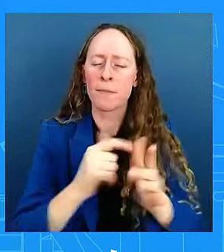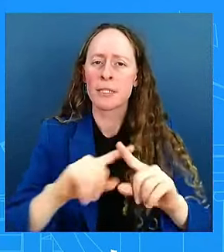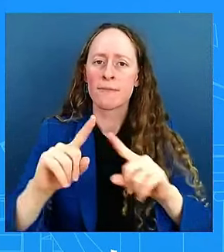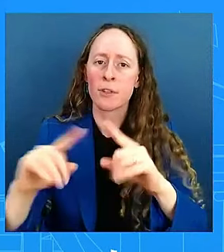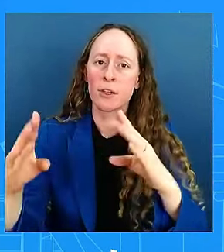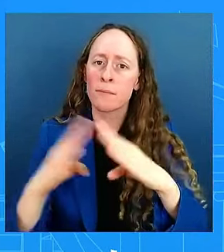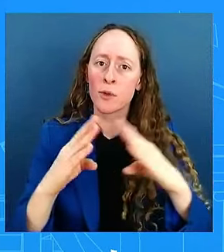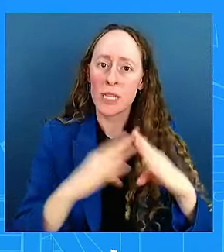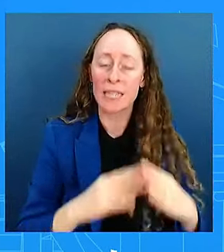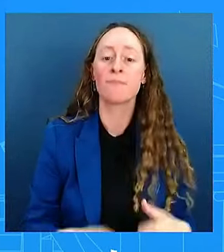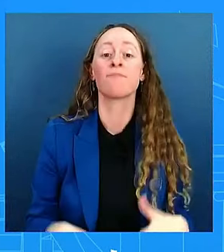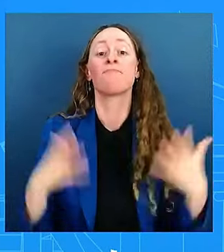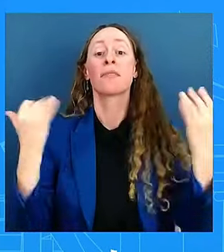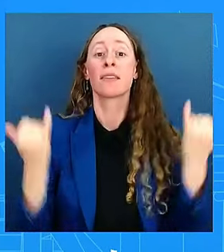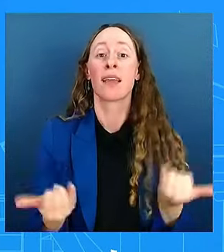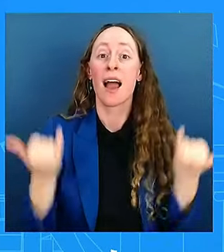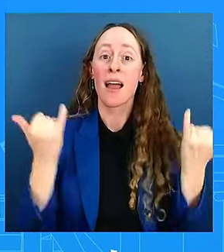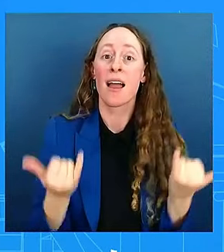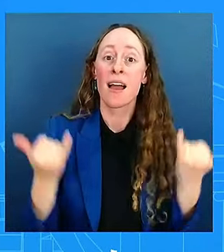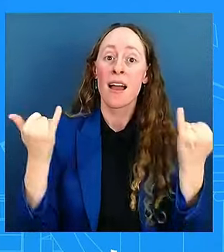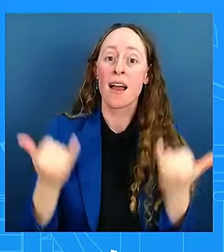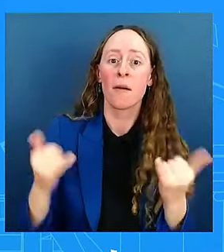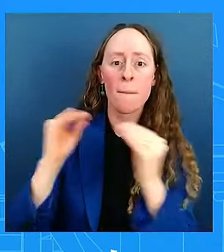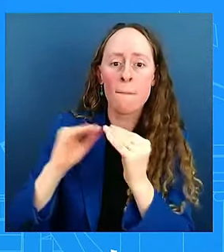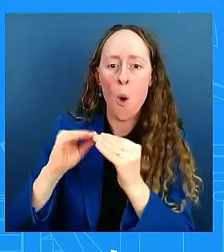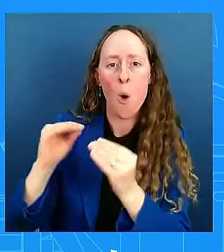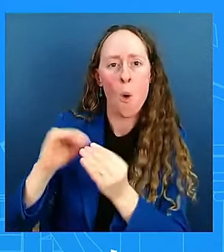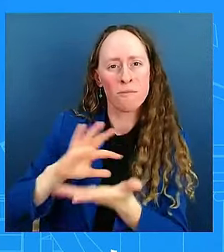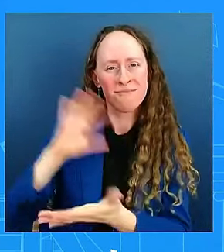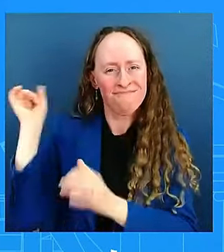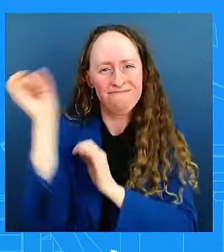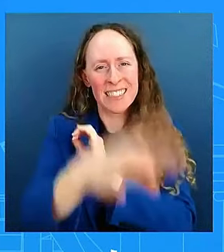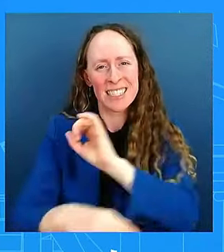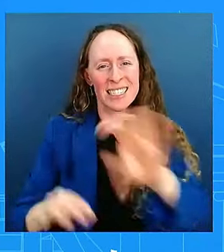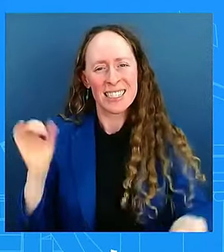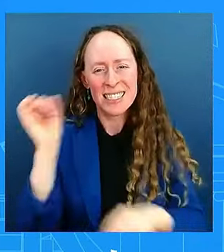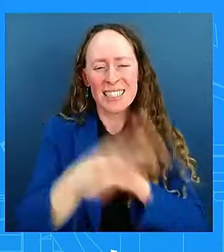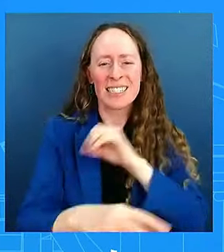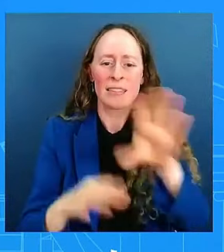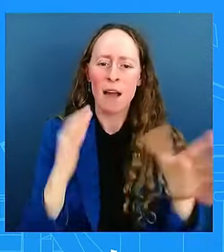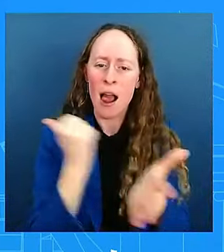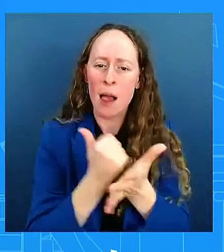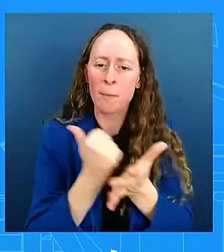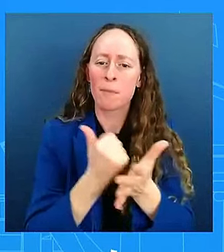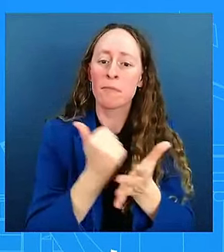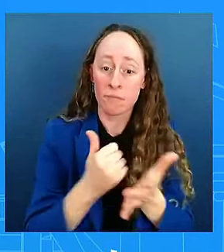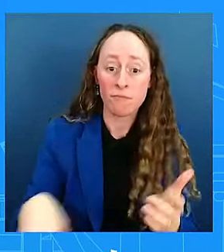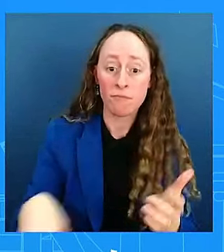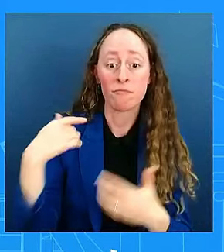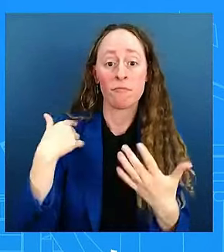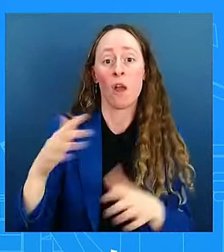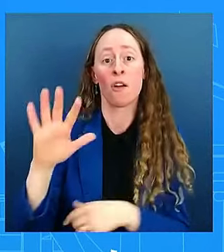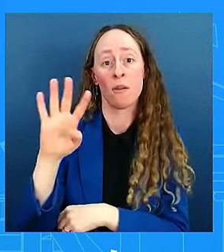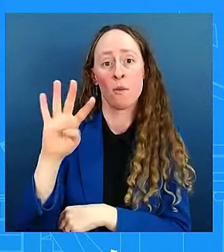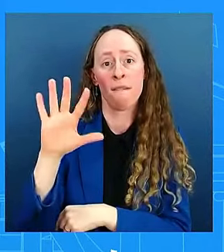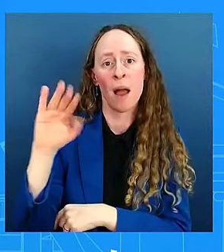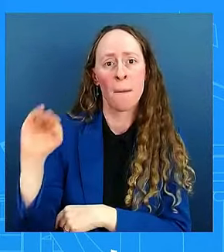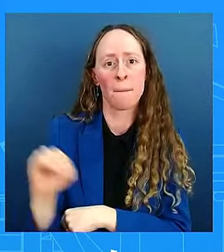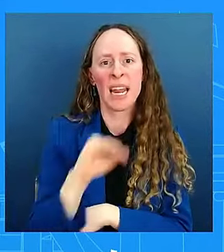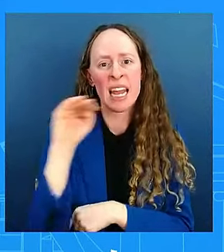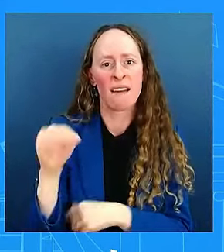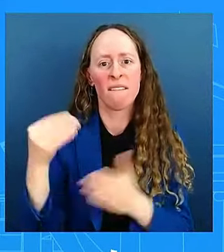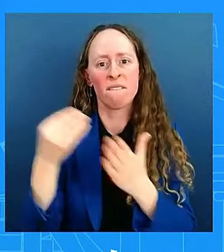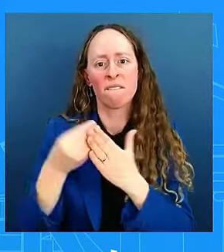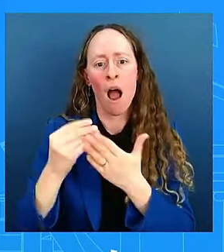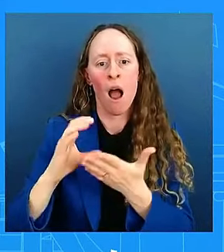communities every day, and we have provided over $45 million directly to individuals and families to help them